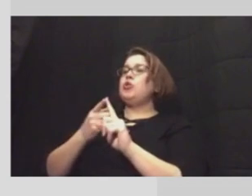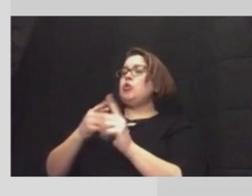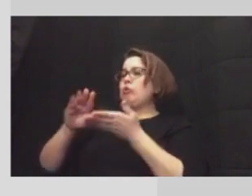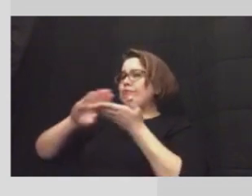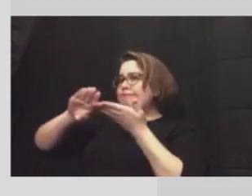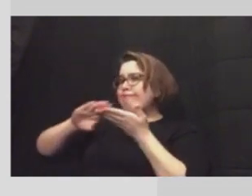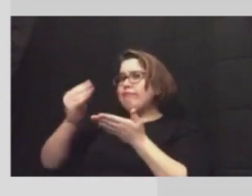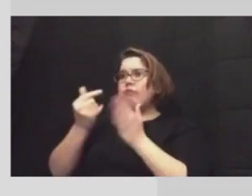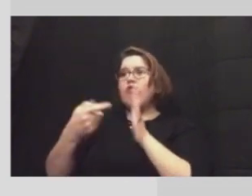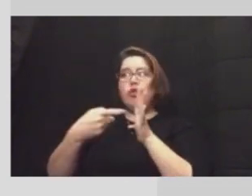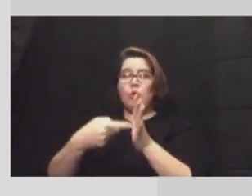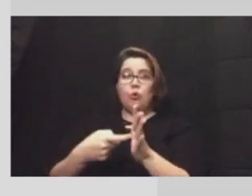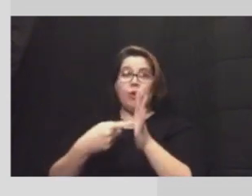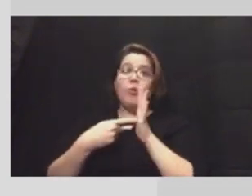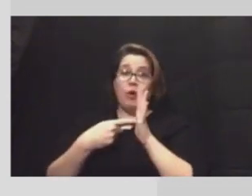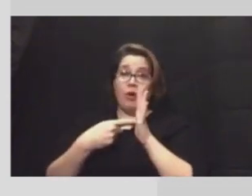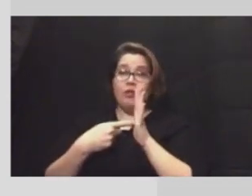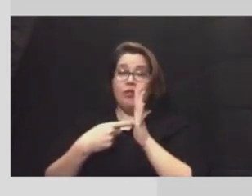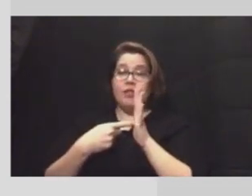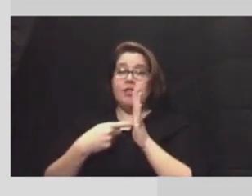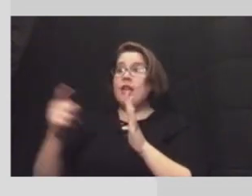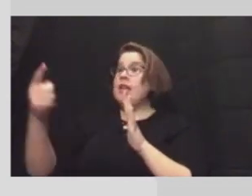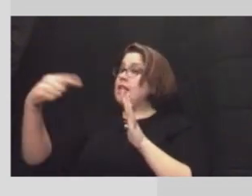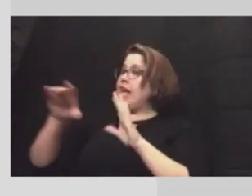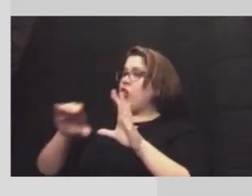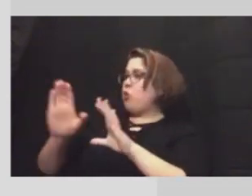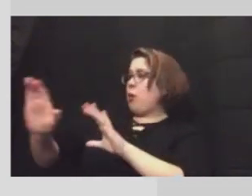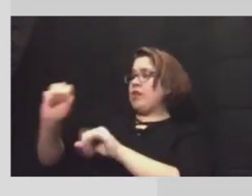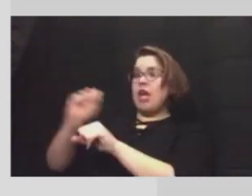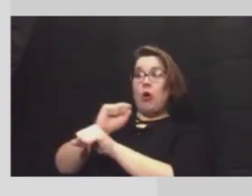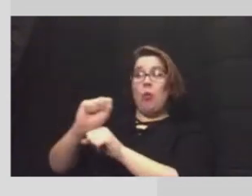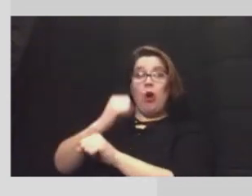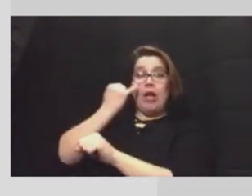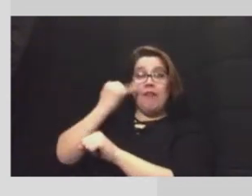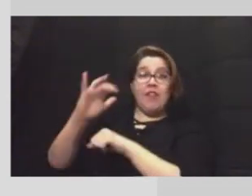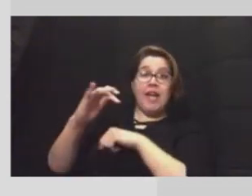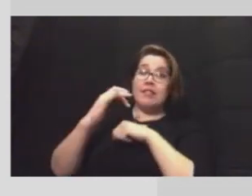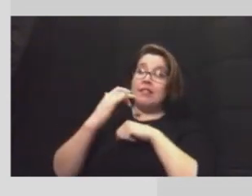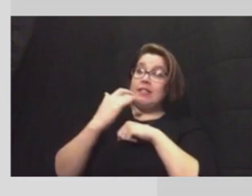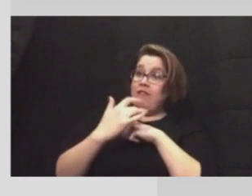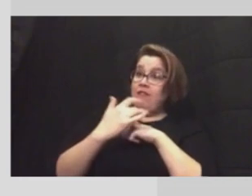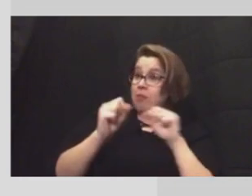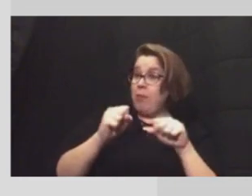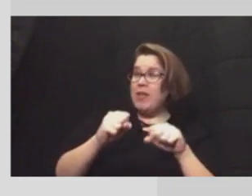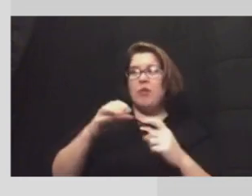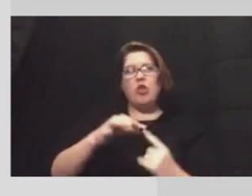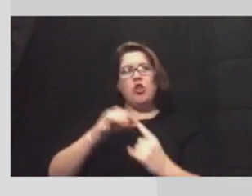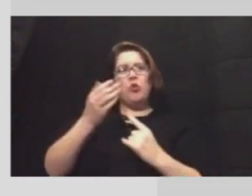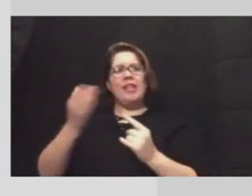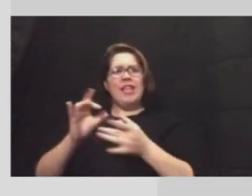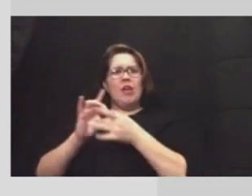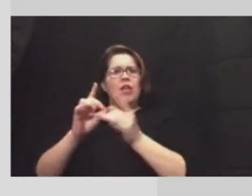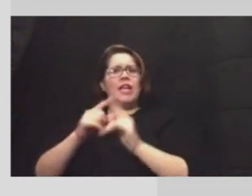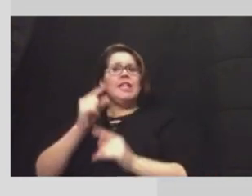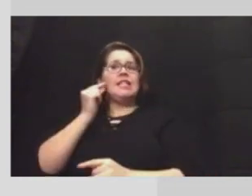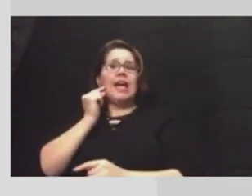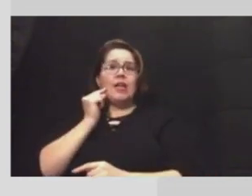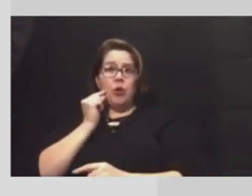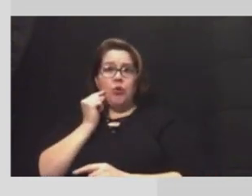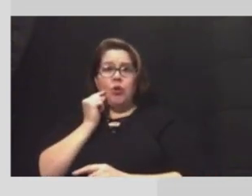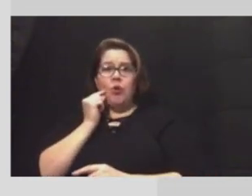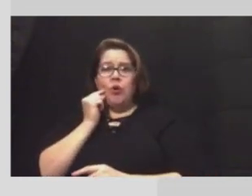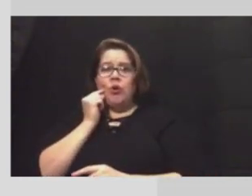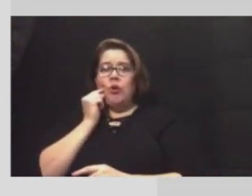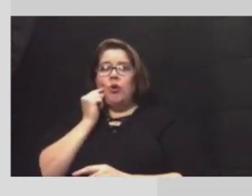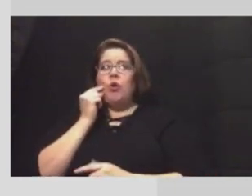um they are doing their due diligence on whether or not that is available to us the unique thing about san antonio is that we have